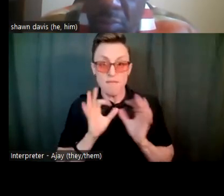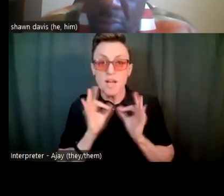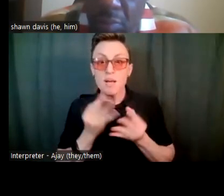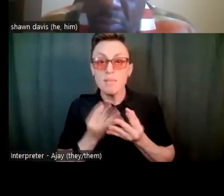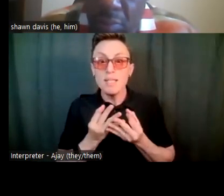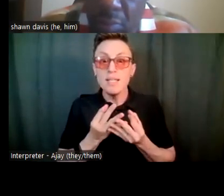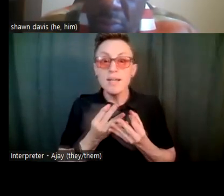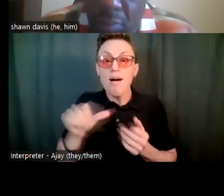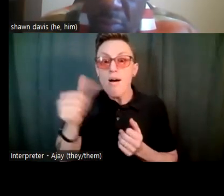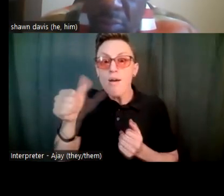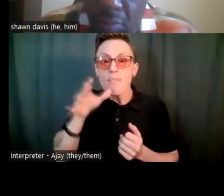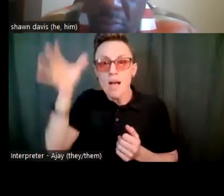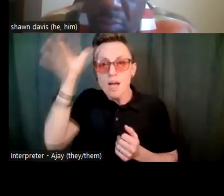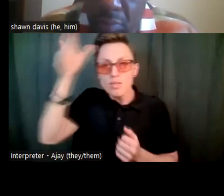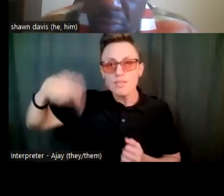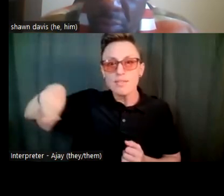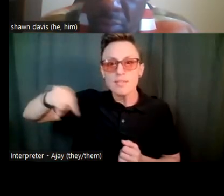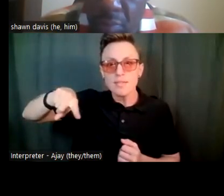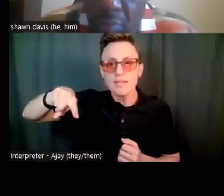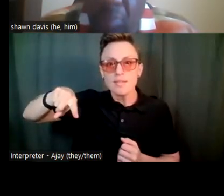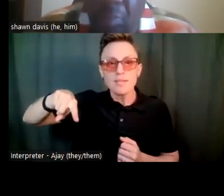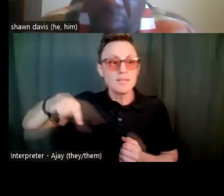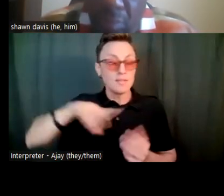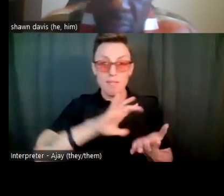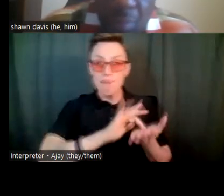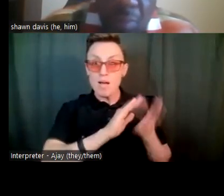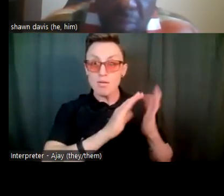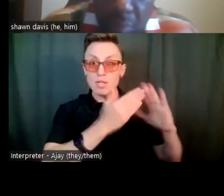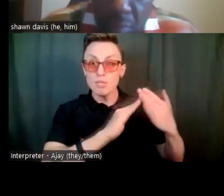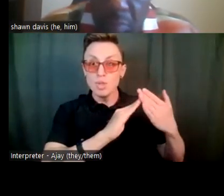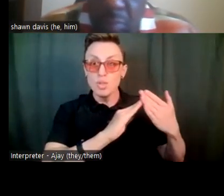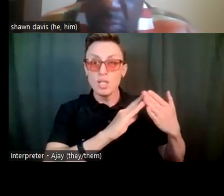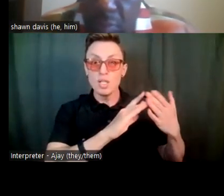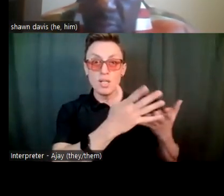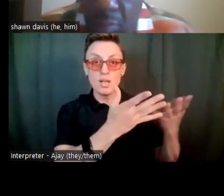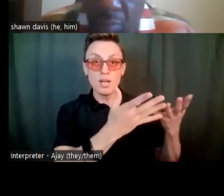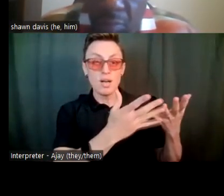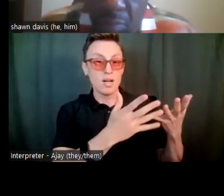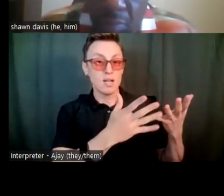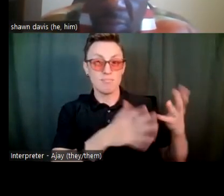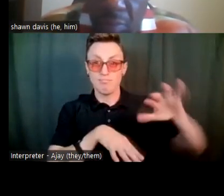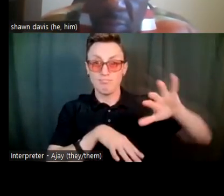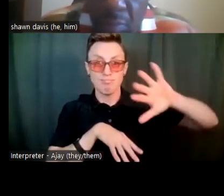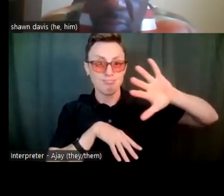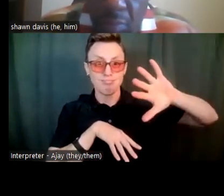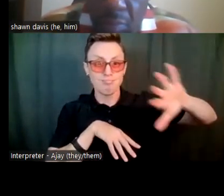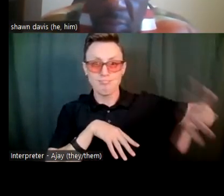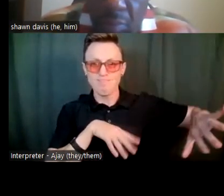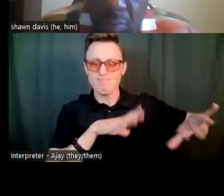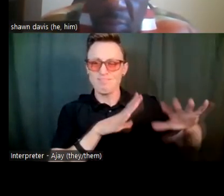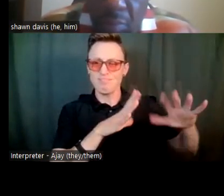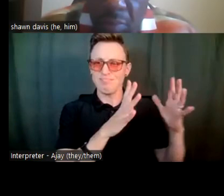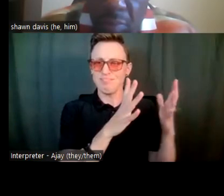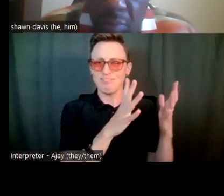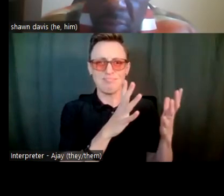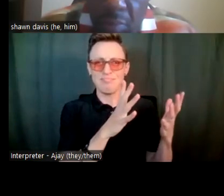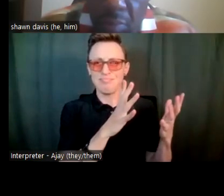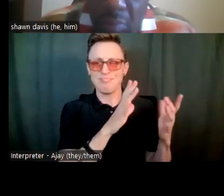parents and definitely not the medical community who seemed pretty stymied by all the issues that